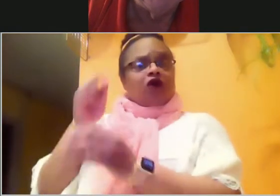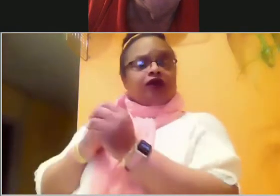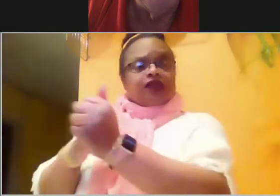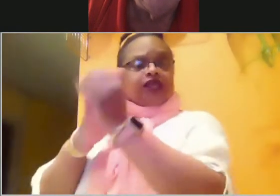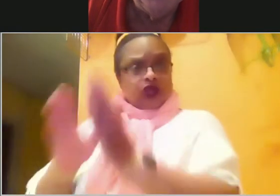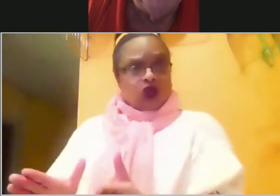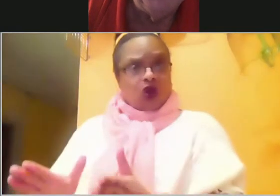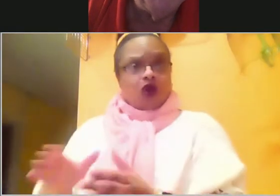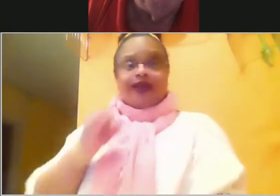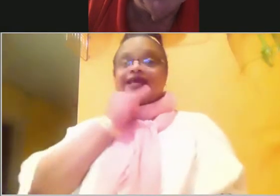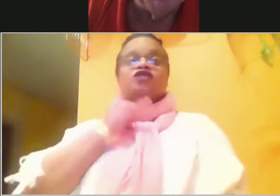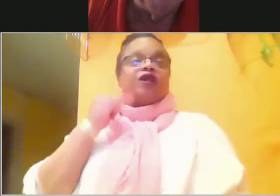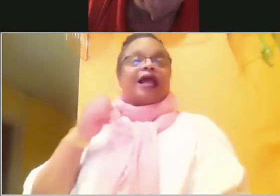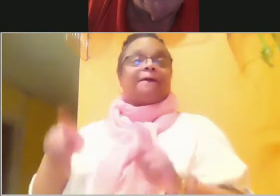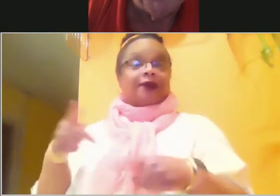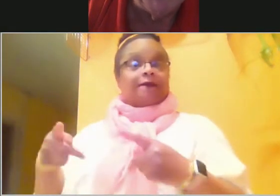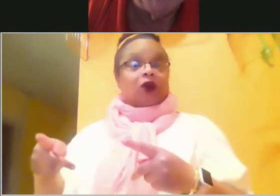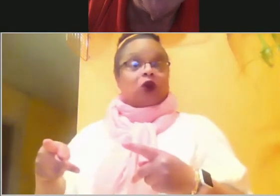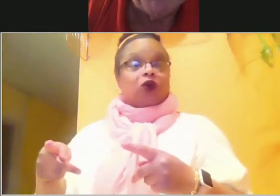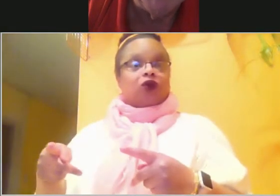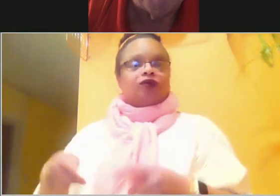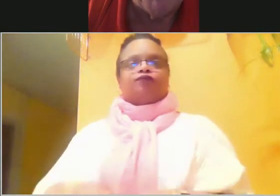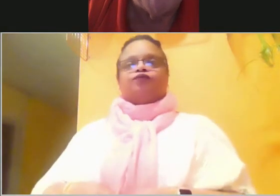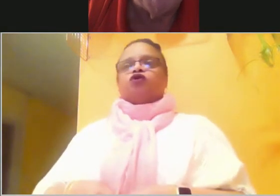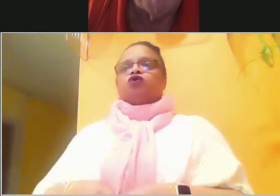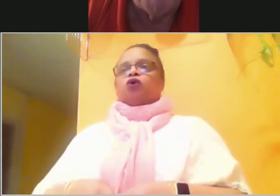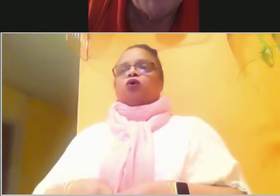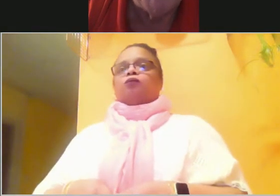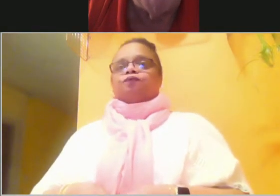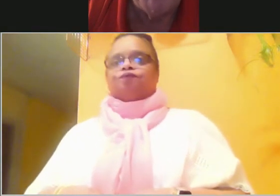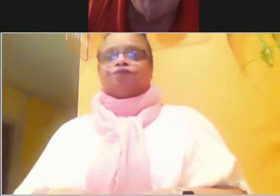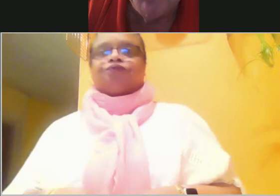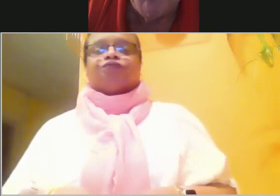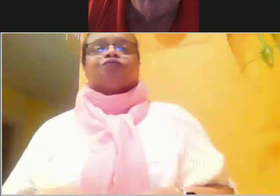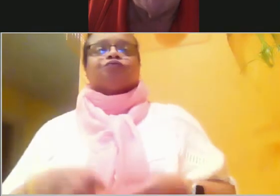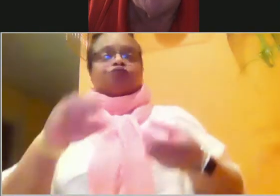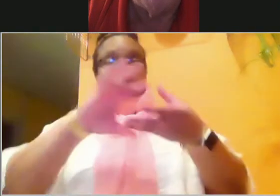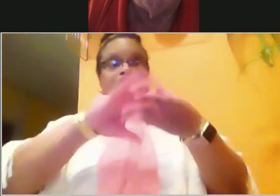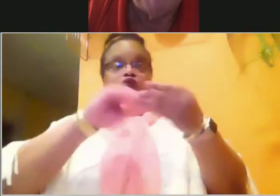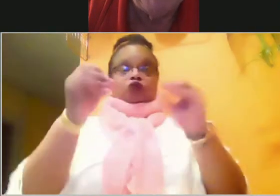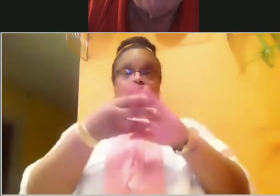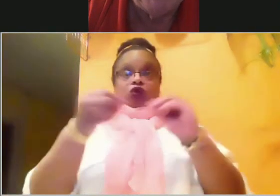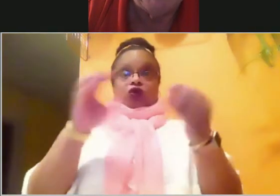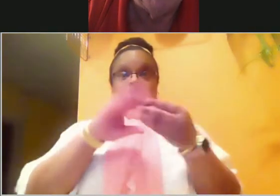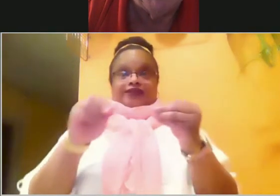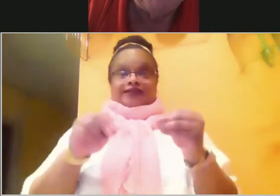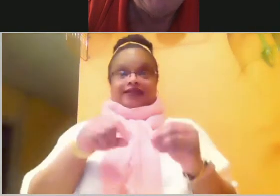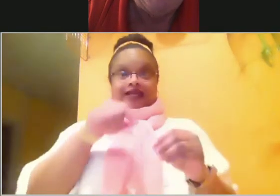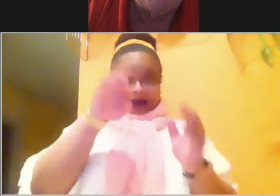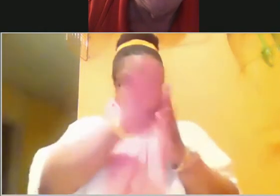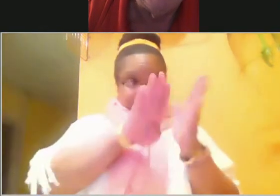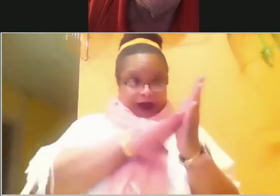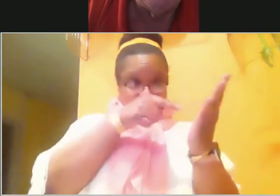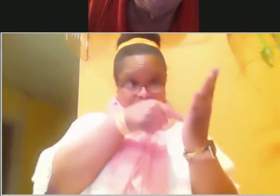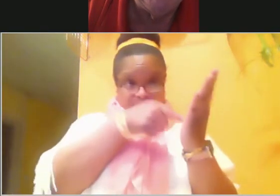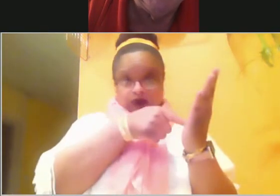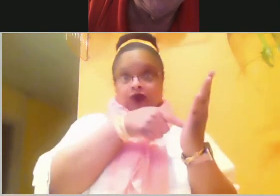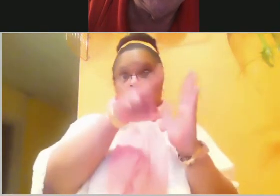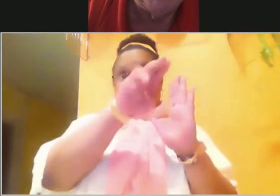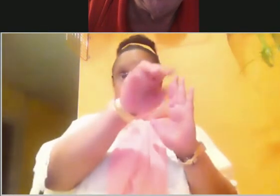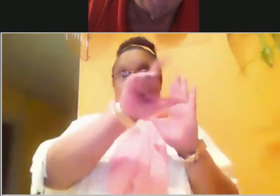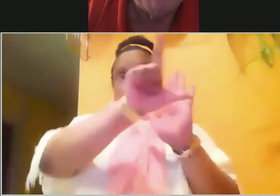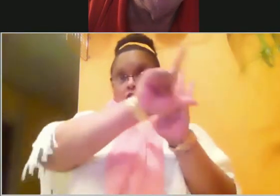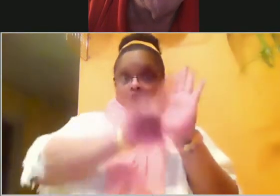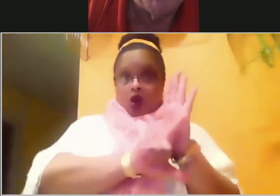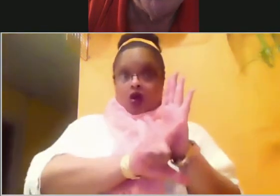it reads, this book of law shall not depart from your mouth, but you shall meditate in it day